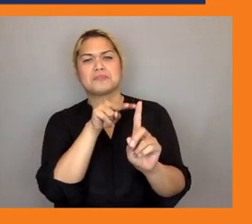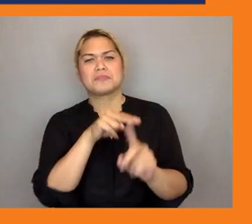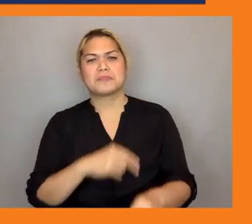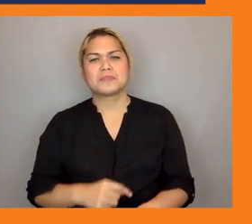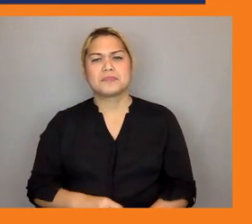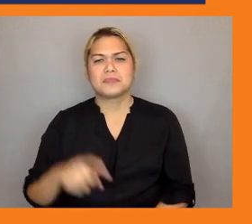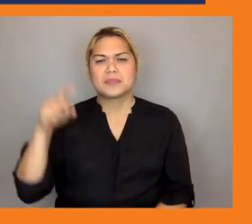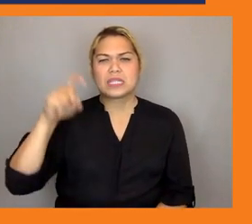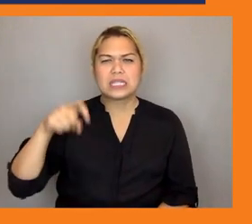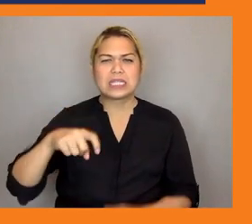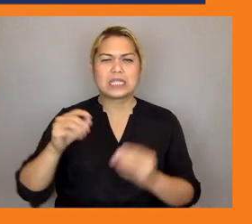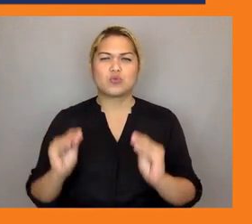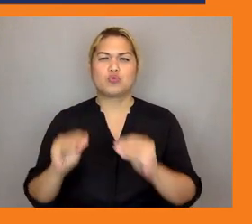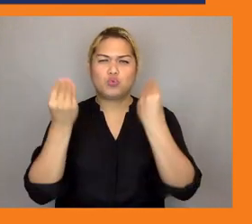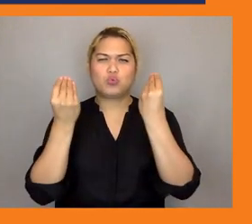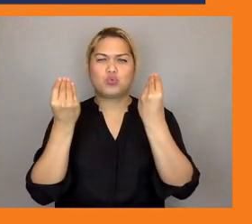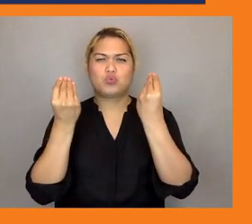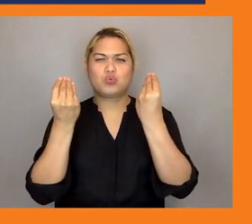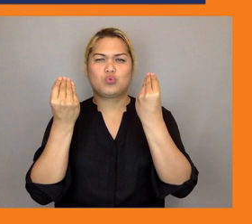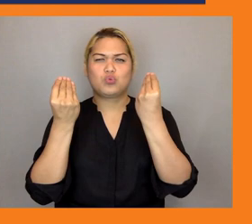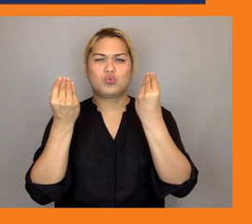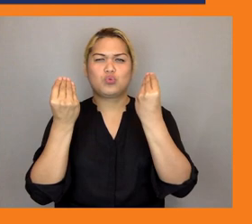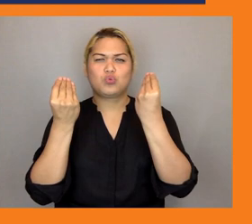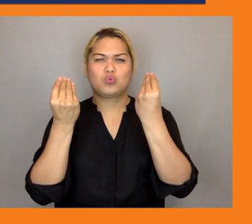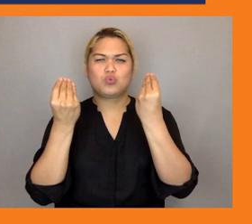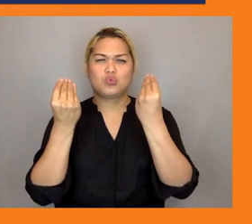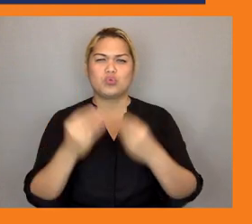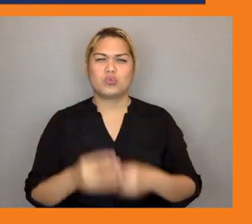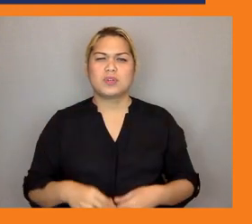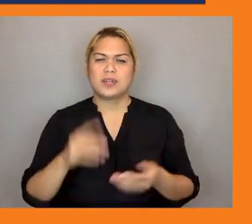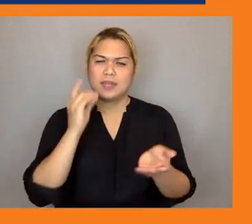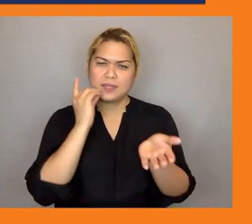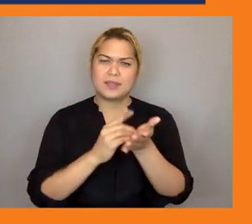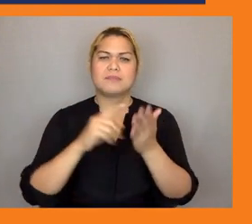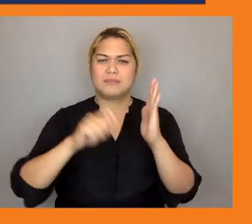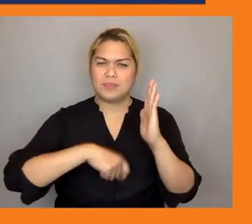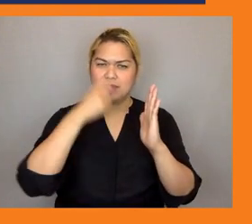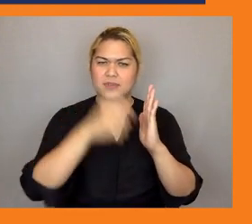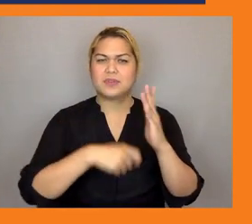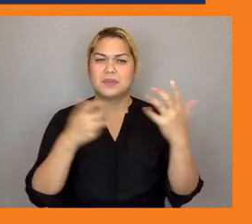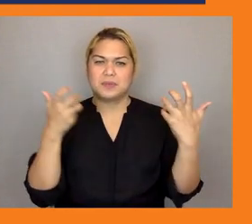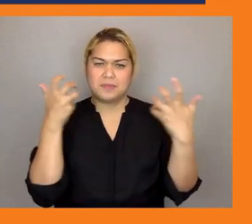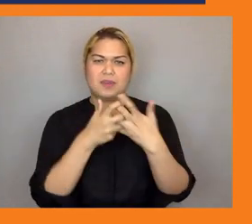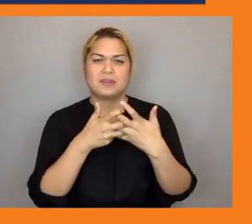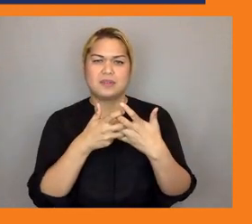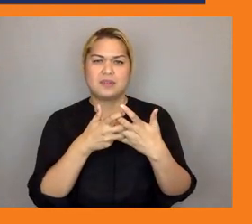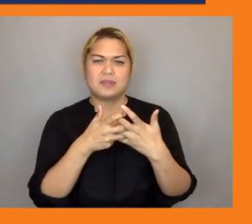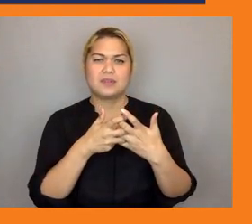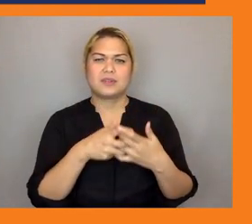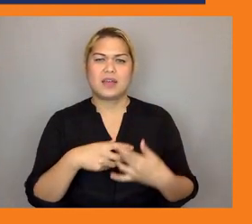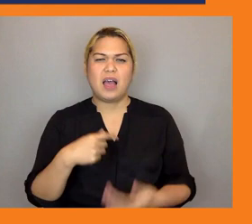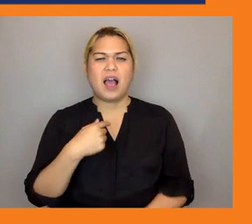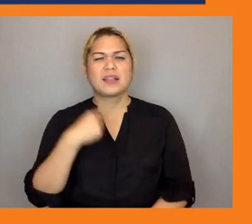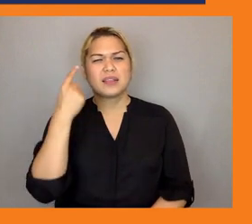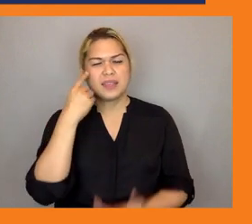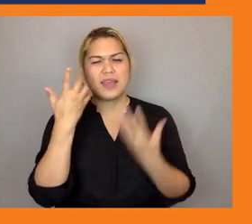in the design of all projects um i think there's probably three stages that you can think